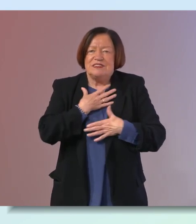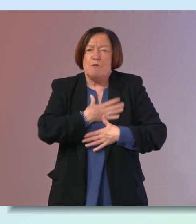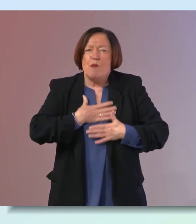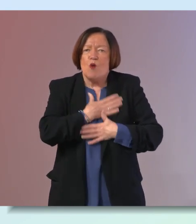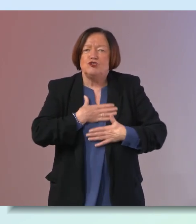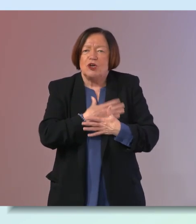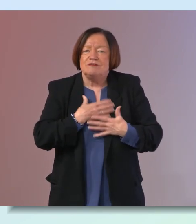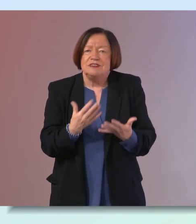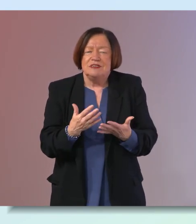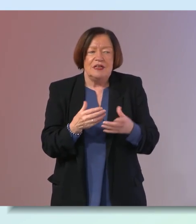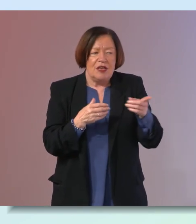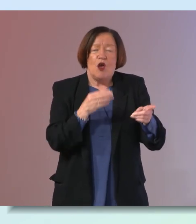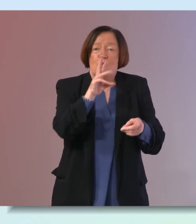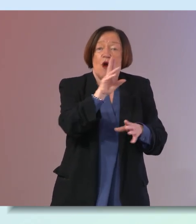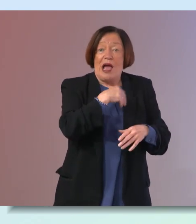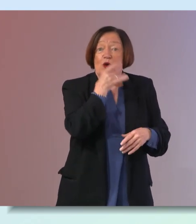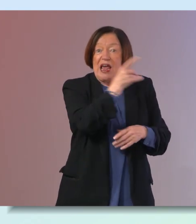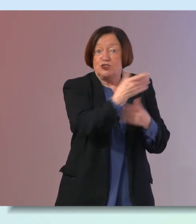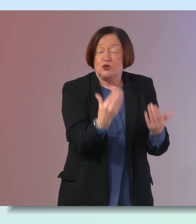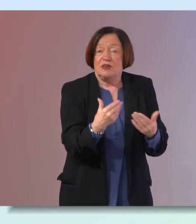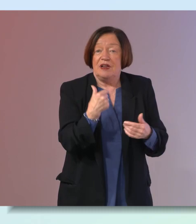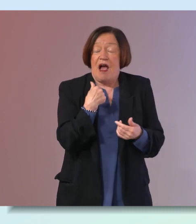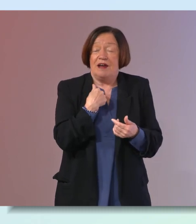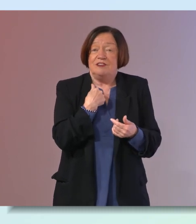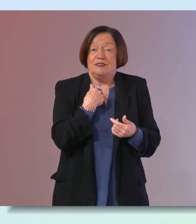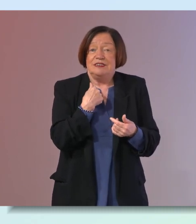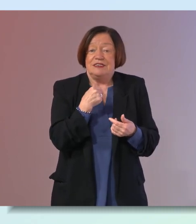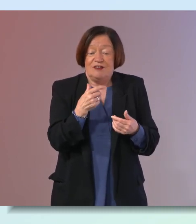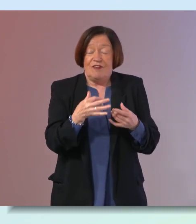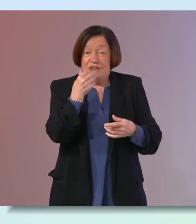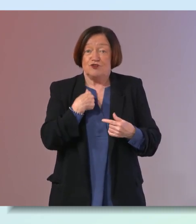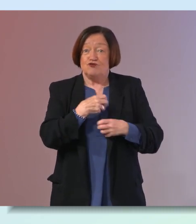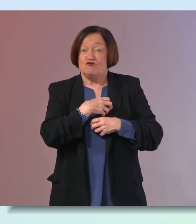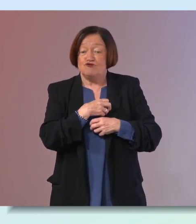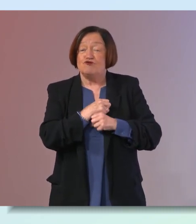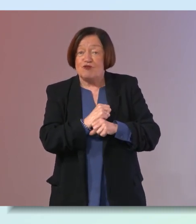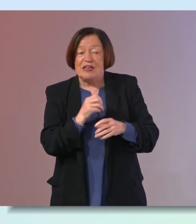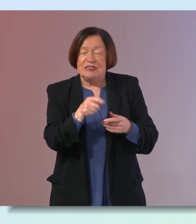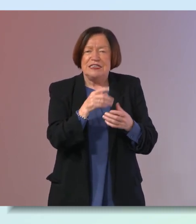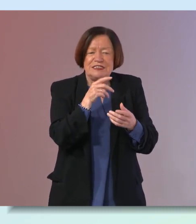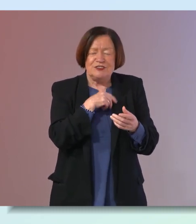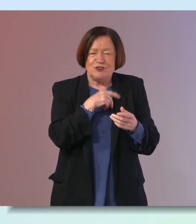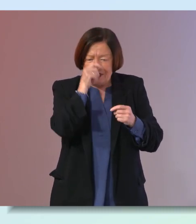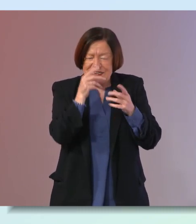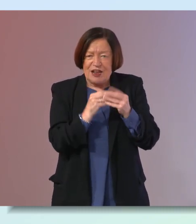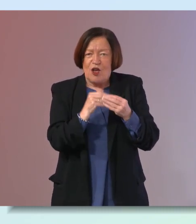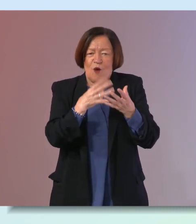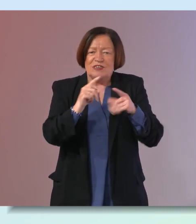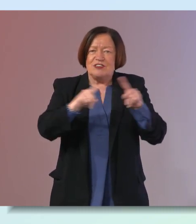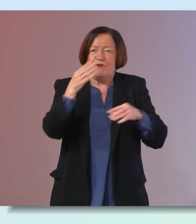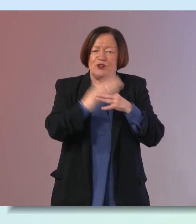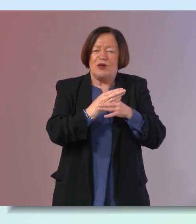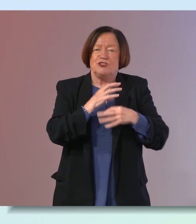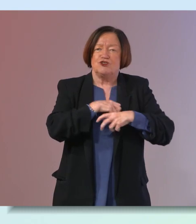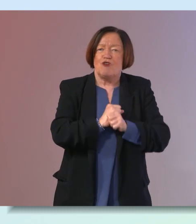we can learn it okay i'm going to ask you now because i think i'm equally stressed and anxious together sometimes what is the difference between being stressed and